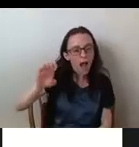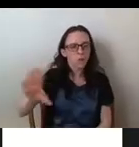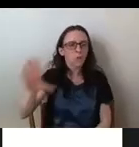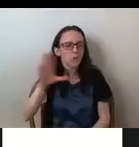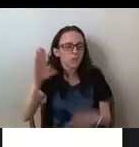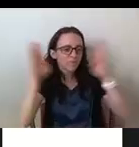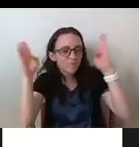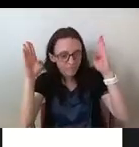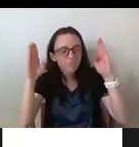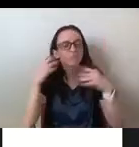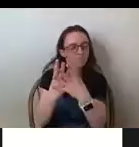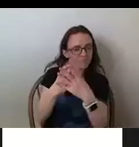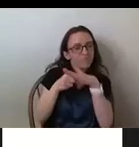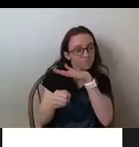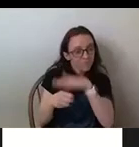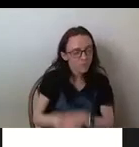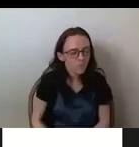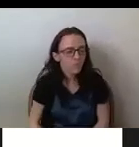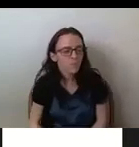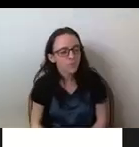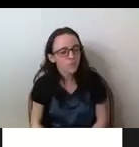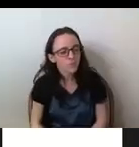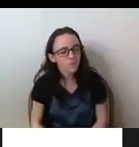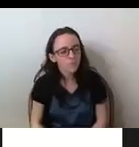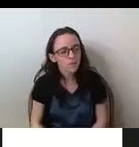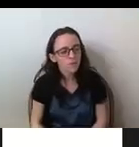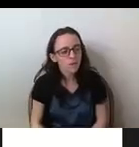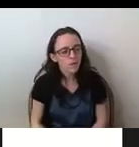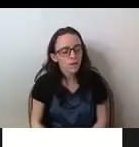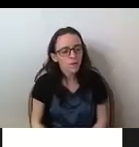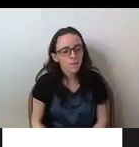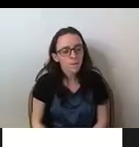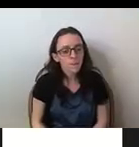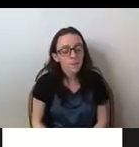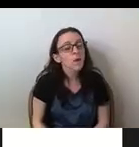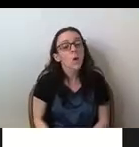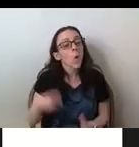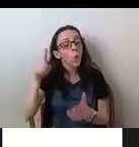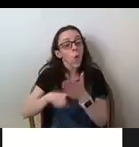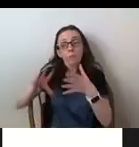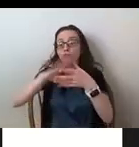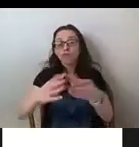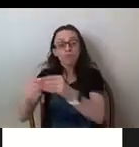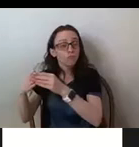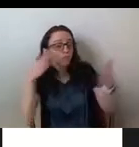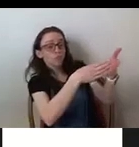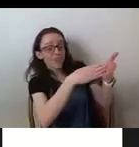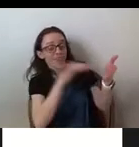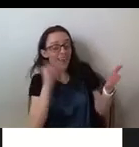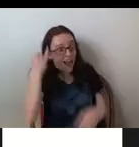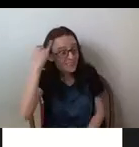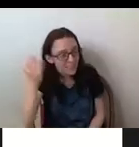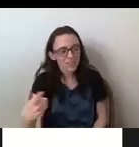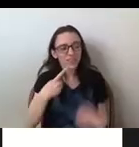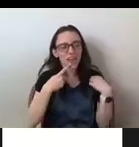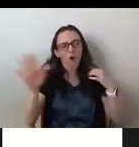The most prevalent counter narratives over time were that the demolitions were either inhumane and or born of illegality or corruption